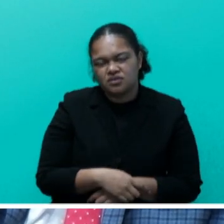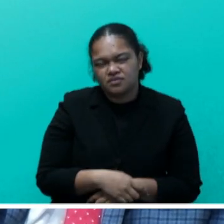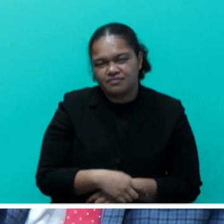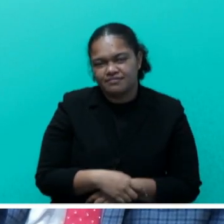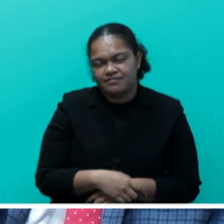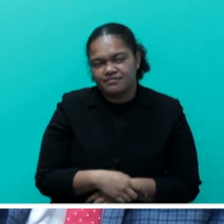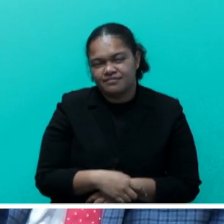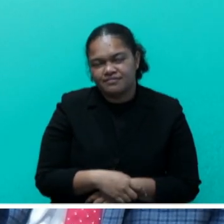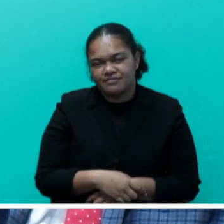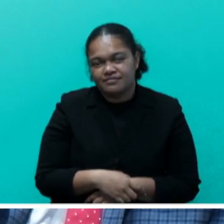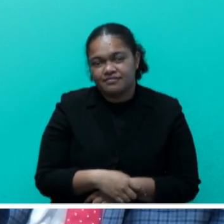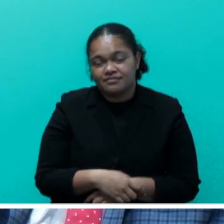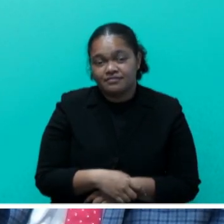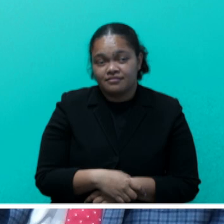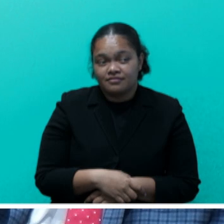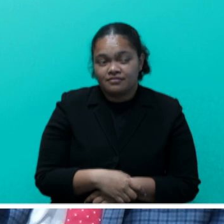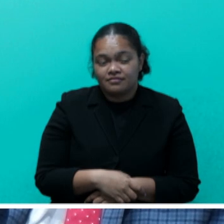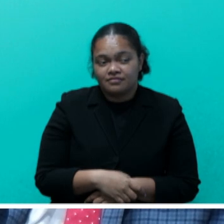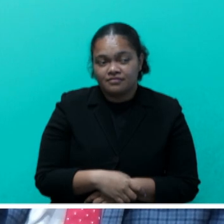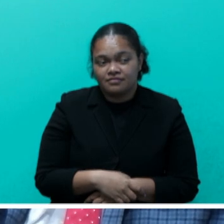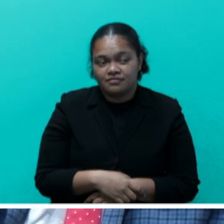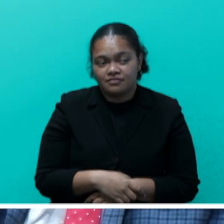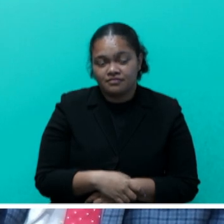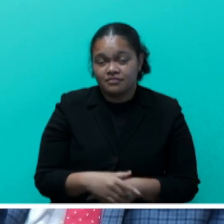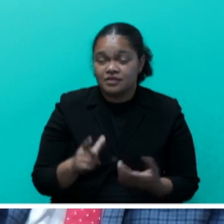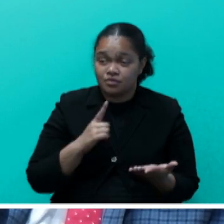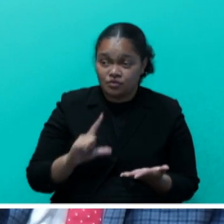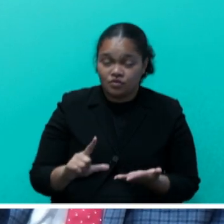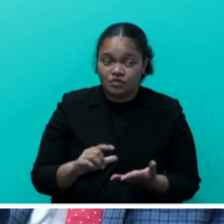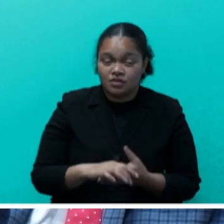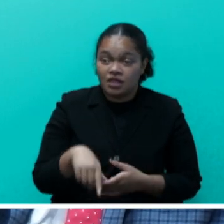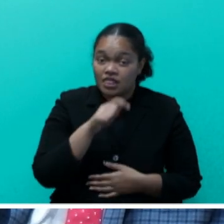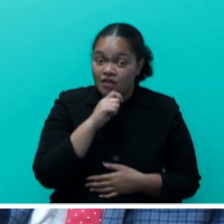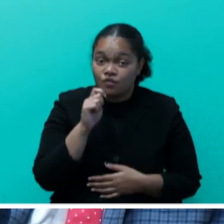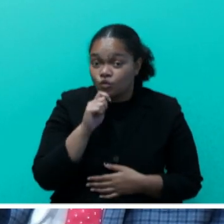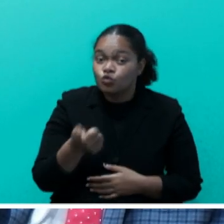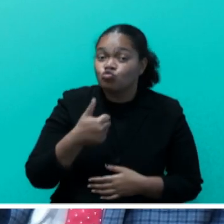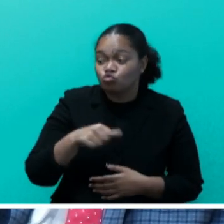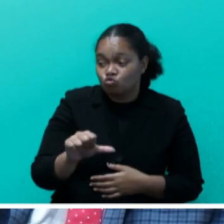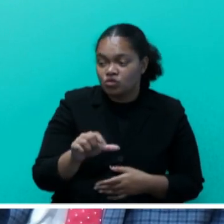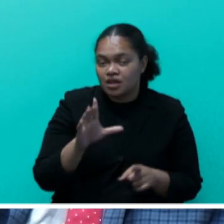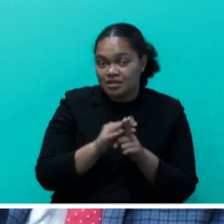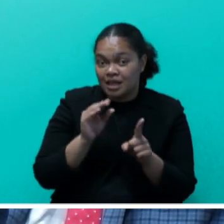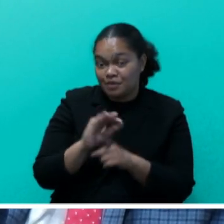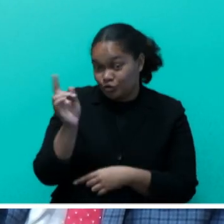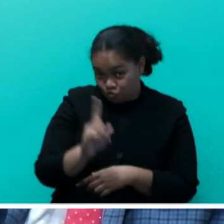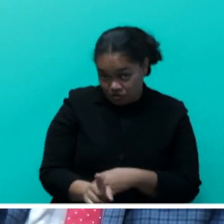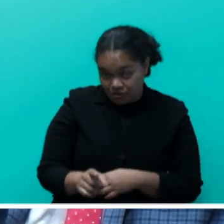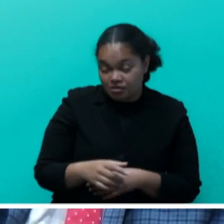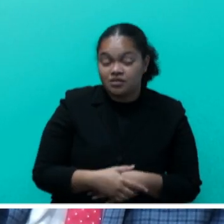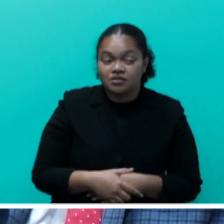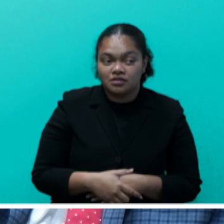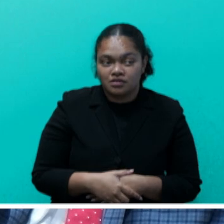And, yeah, so I need, because Tabuni has been used as an example today, I would